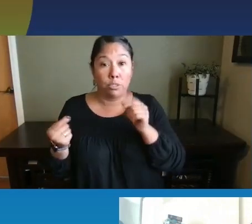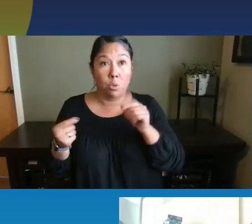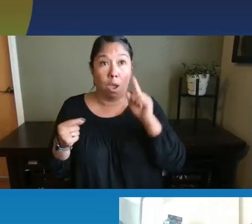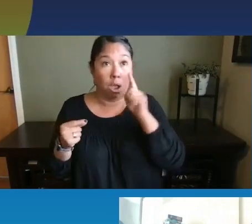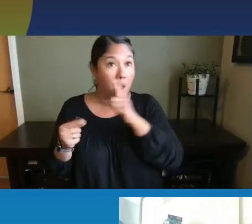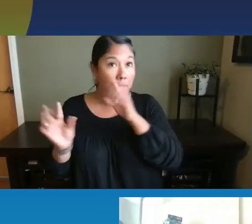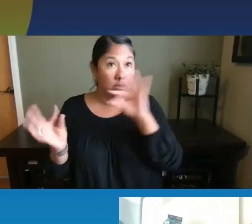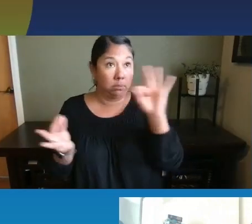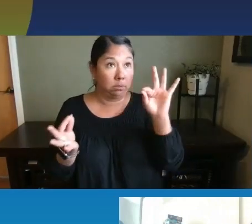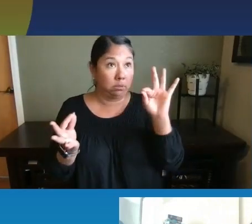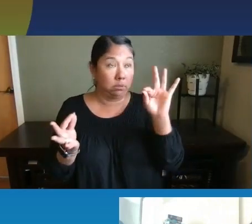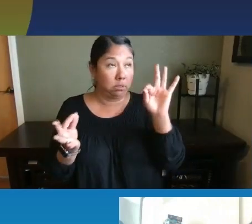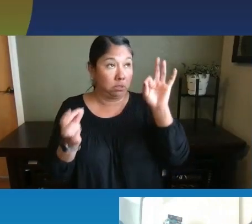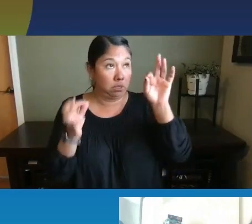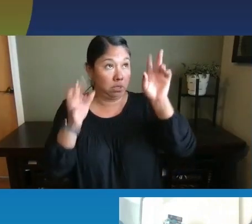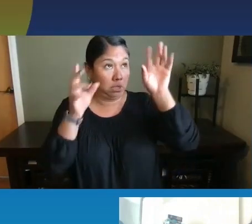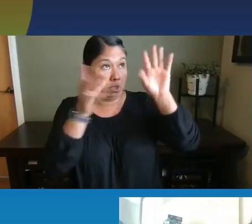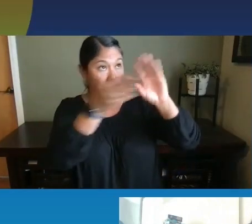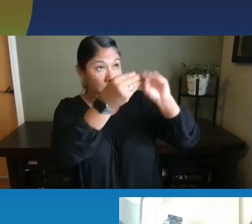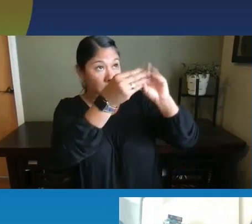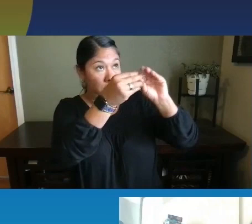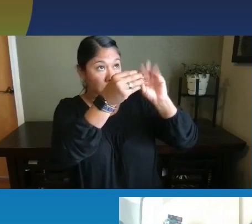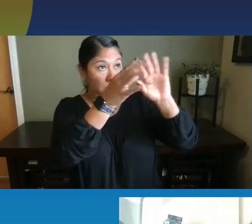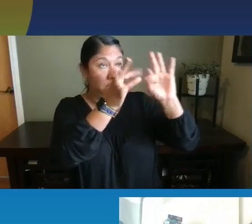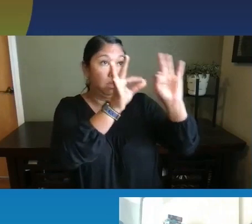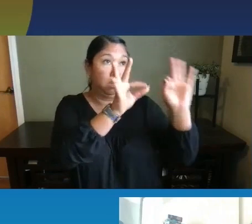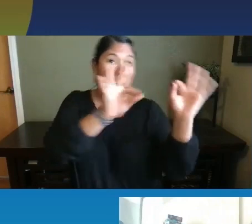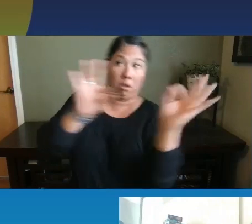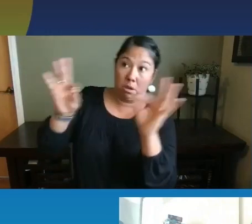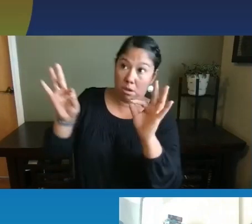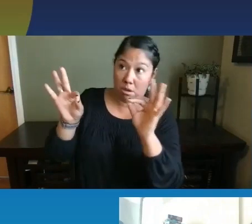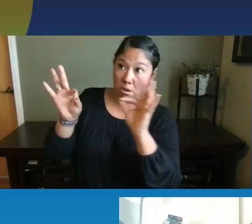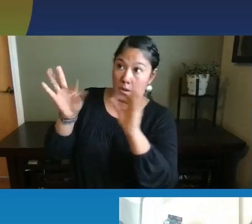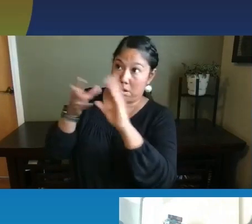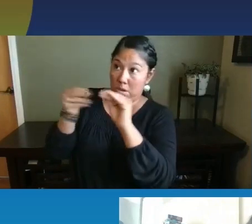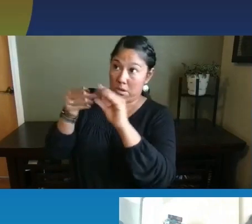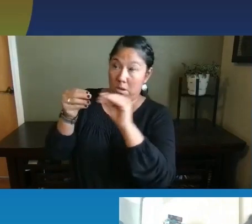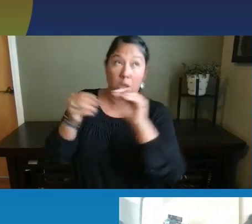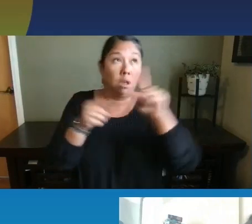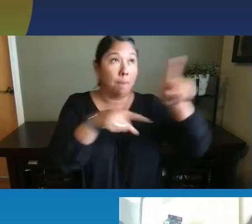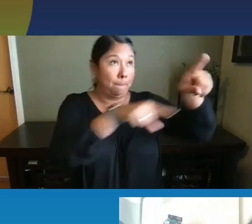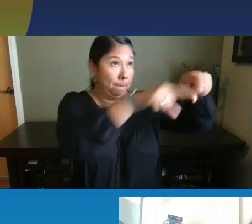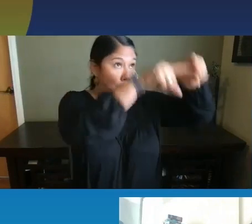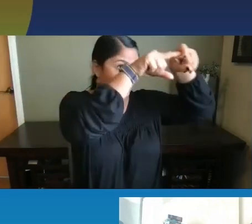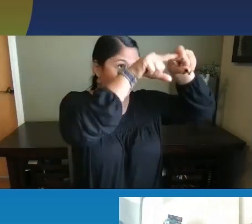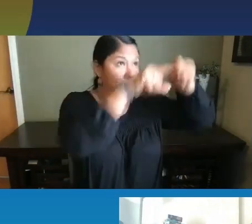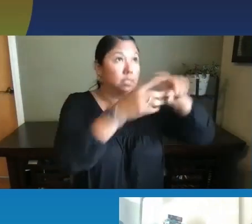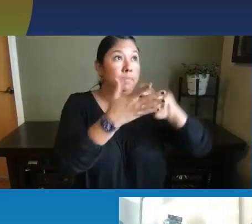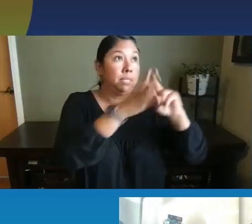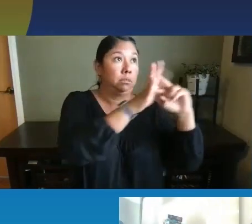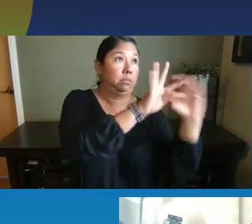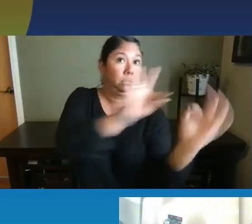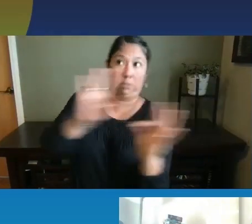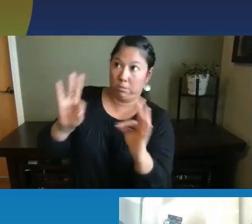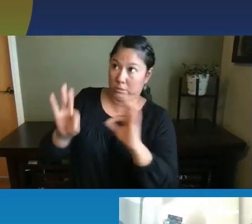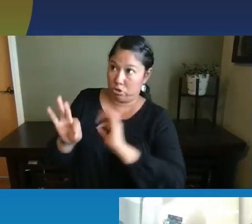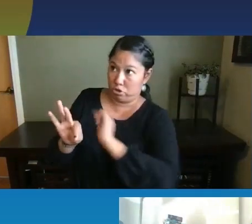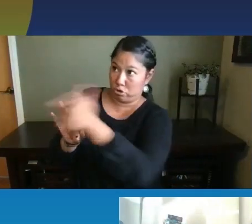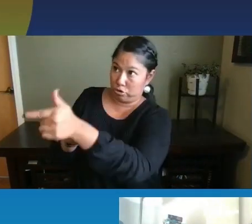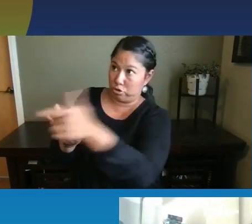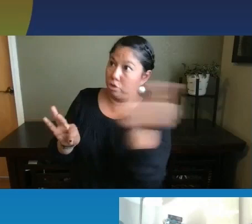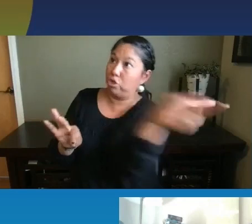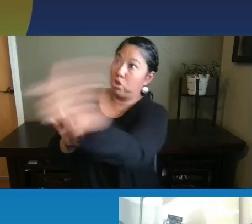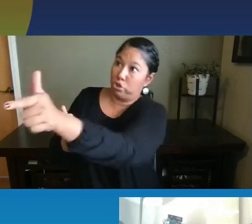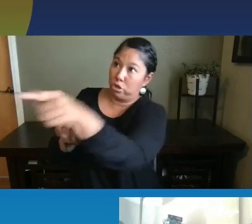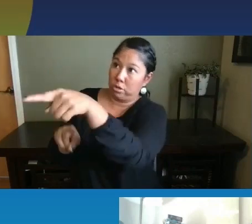gaze from the person who's speaking to the second person when the first person pauses. Showing some understanding that it's, it's time for the second person